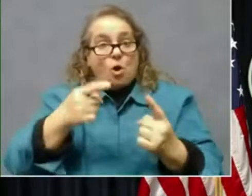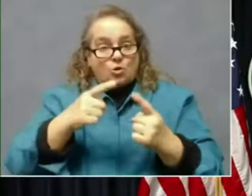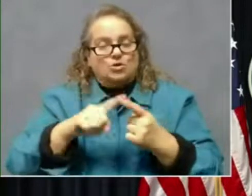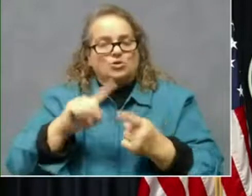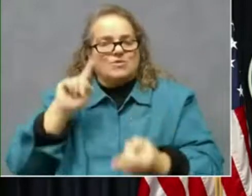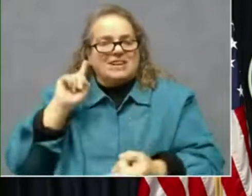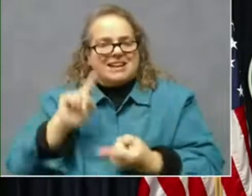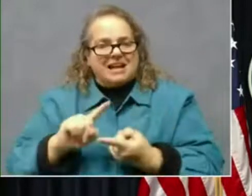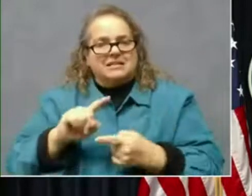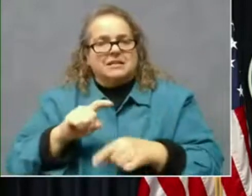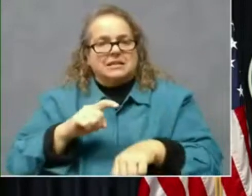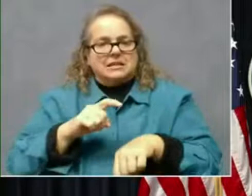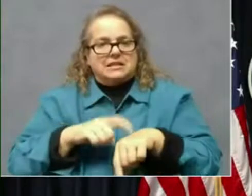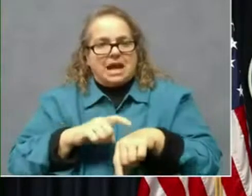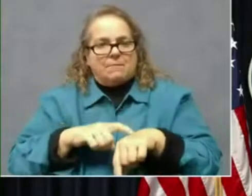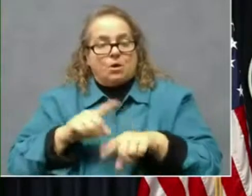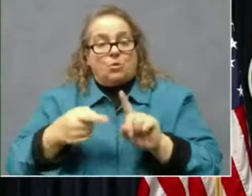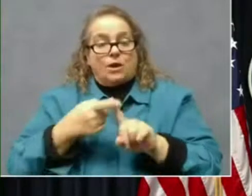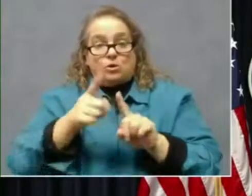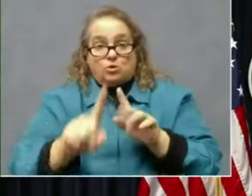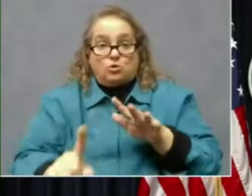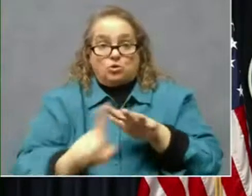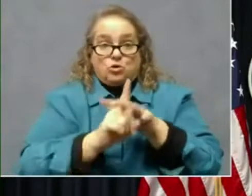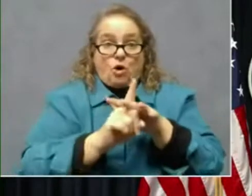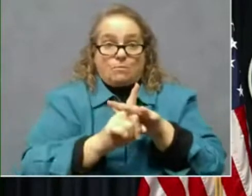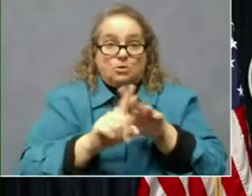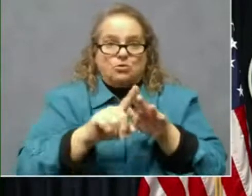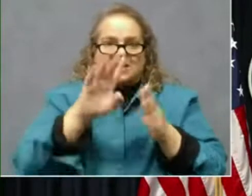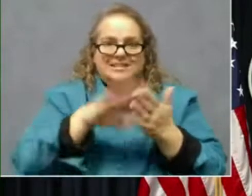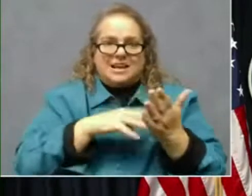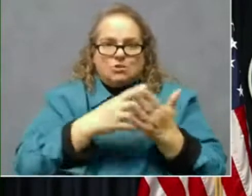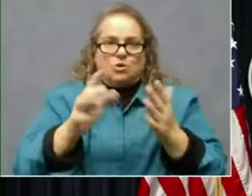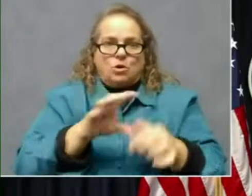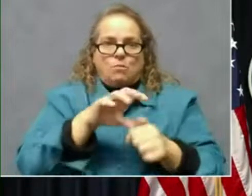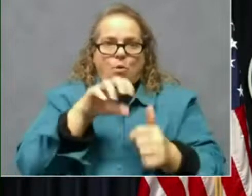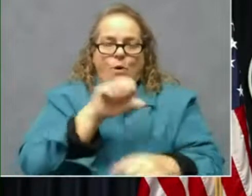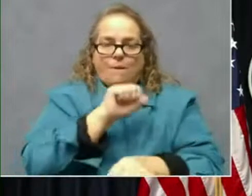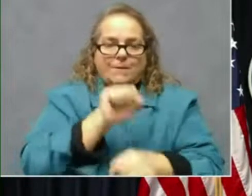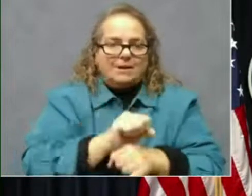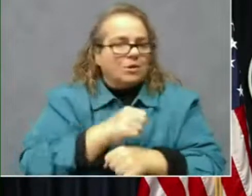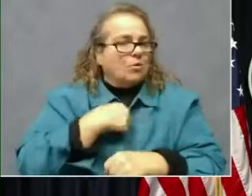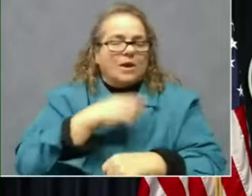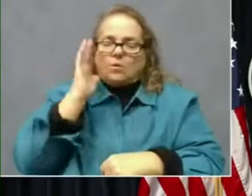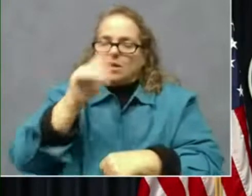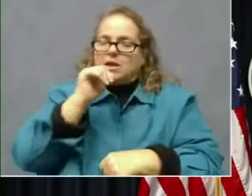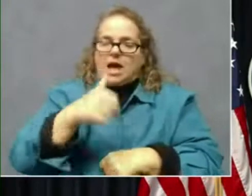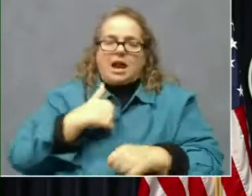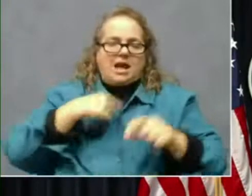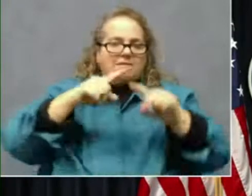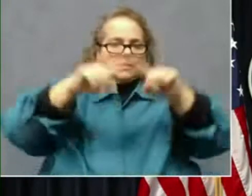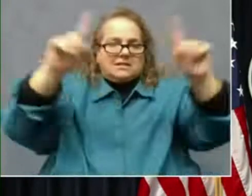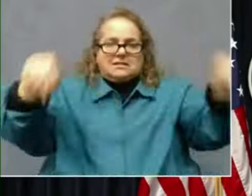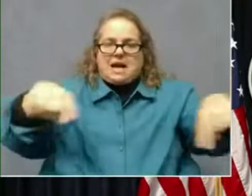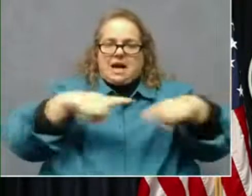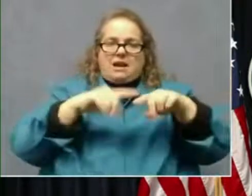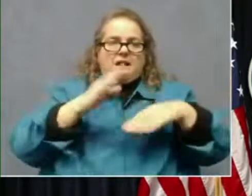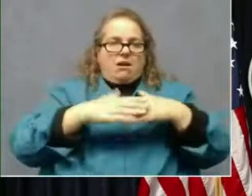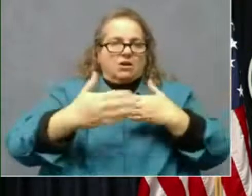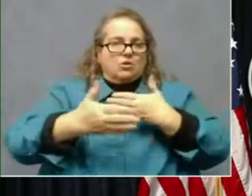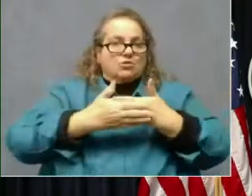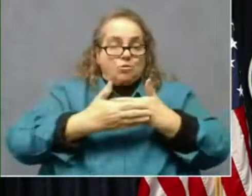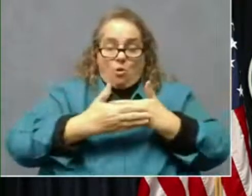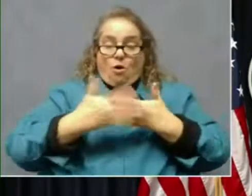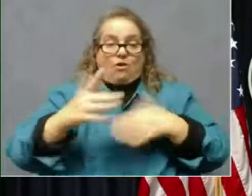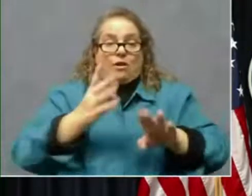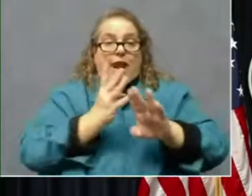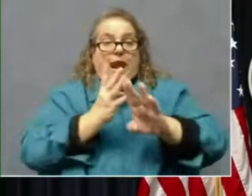when you show up to a scheduled appointment, because we are not going to simply put sign on a door and have a line. We're not doing that. When you show up to an